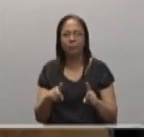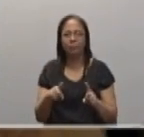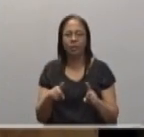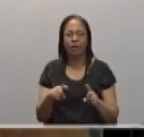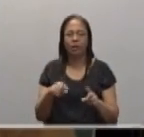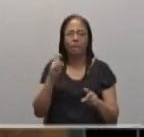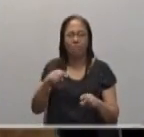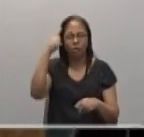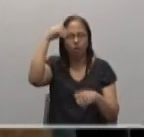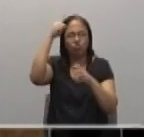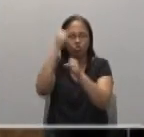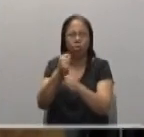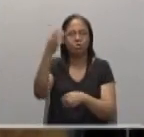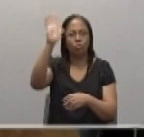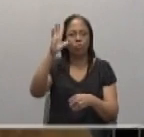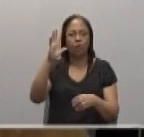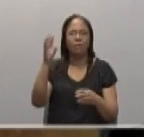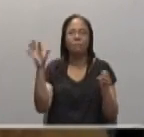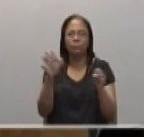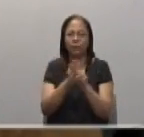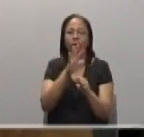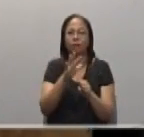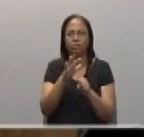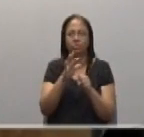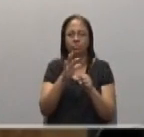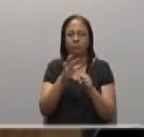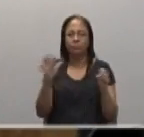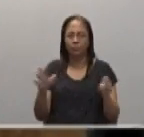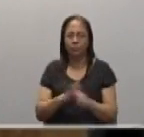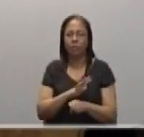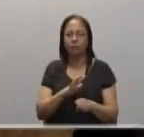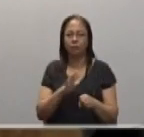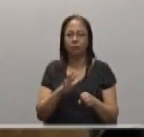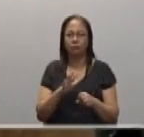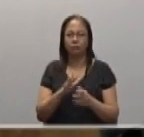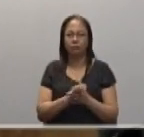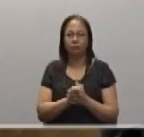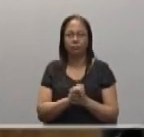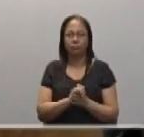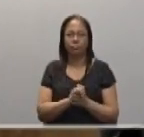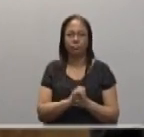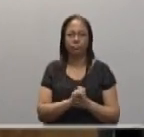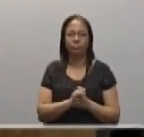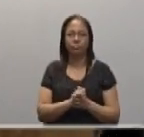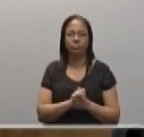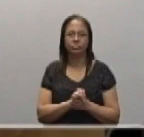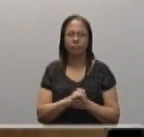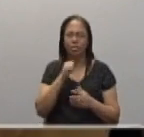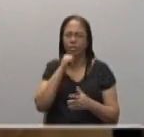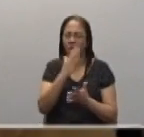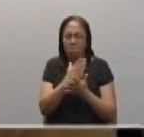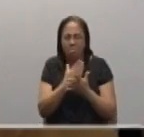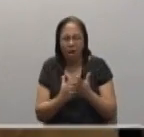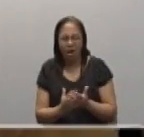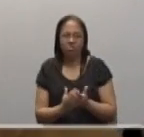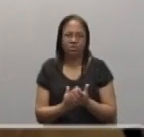trust God 100%. Trust God completely without any reservation. And this also,